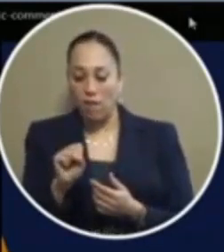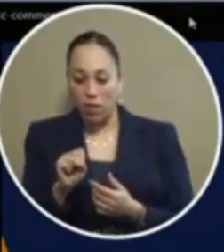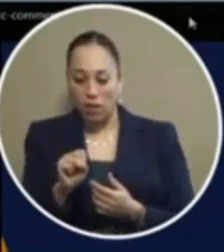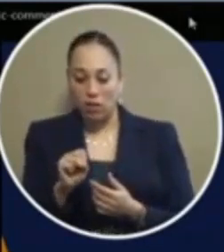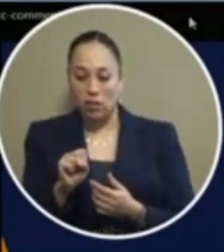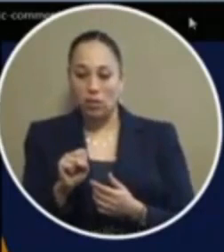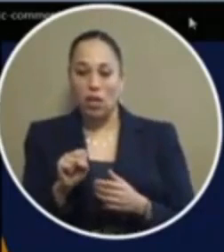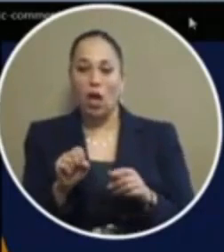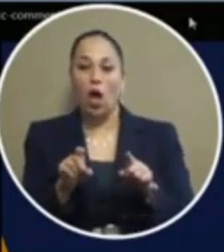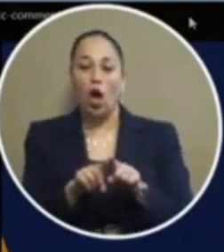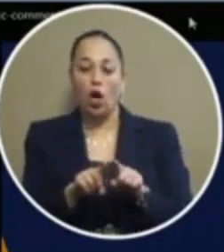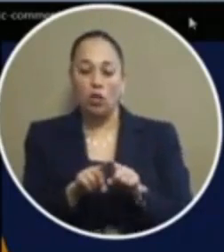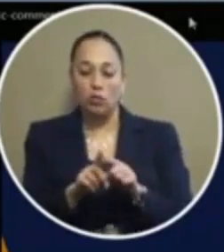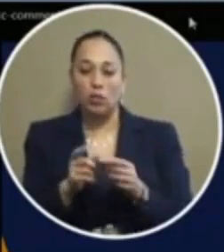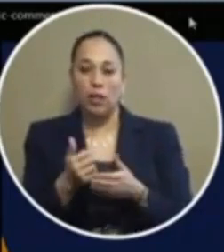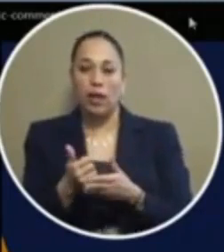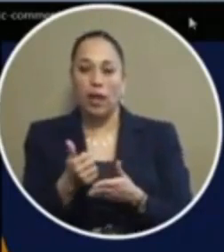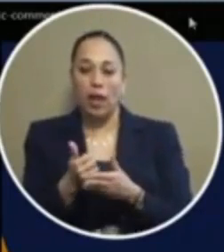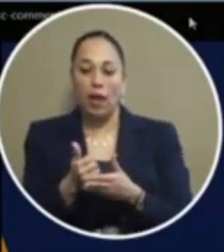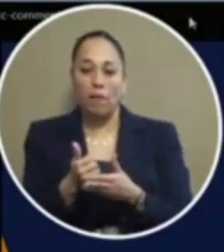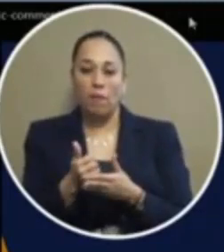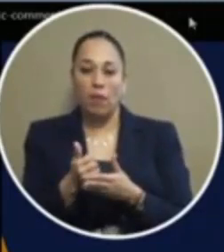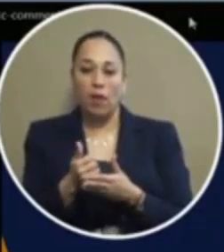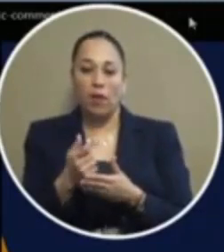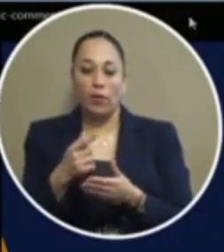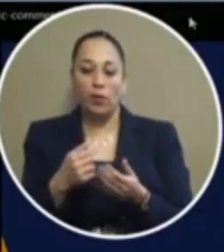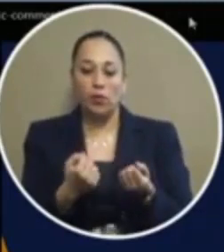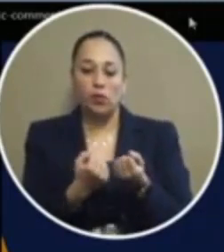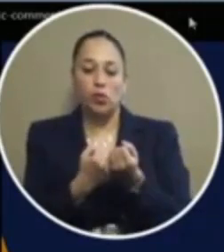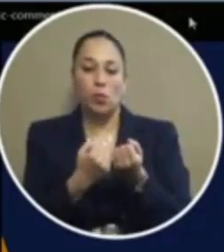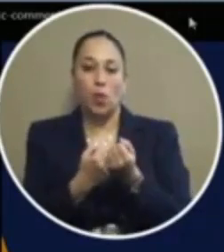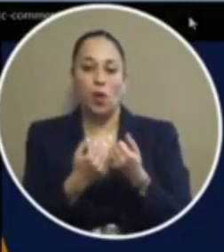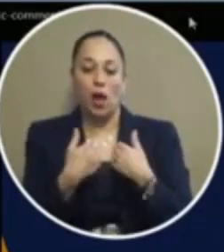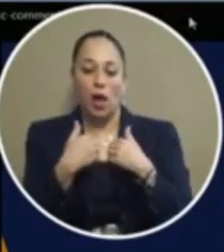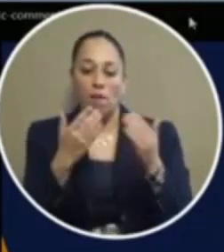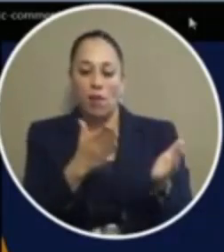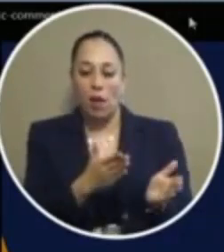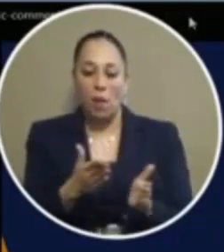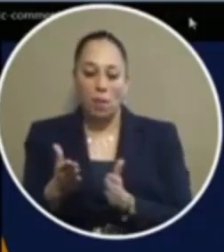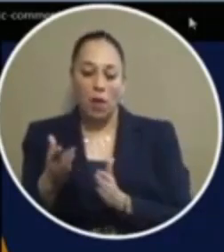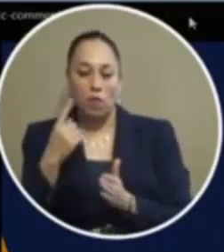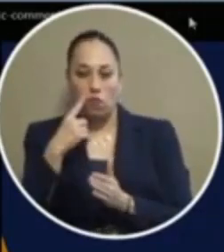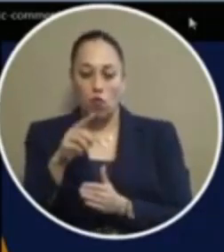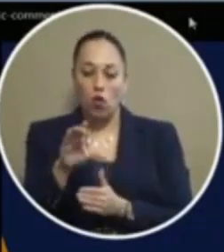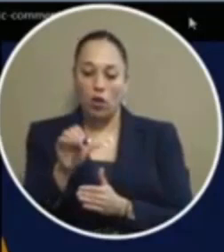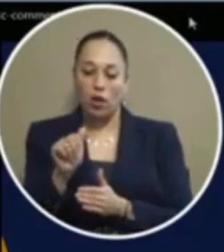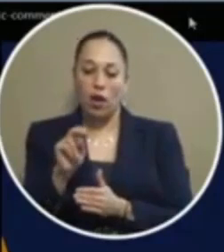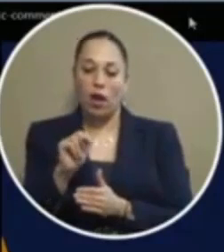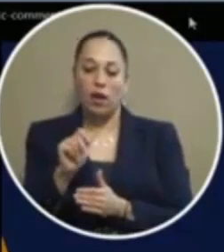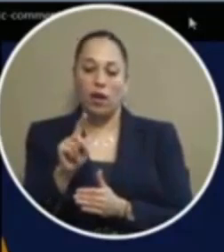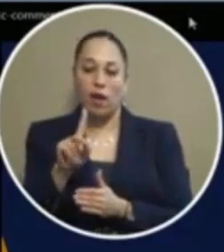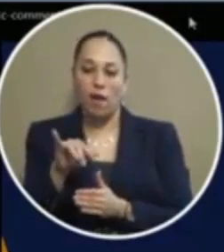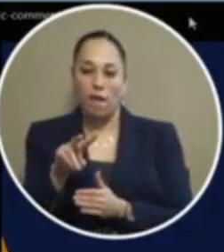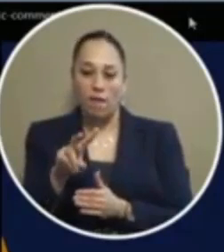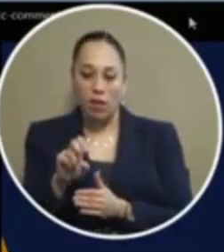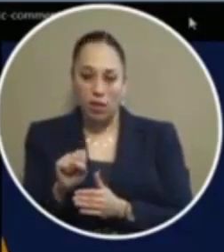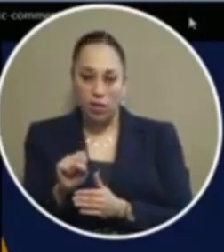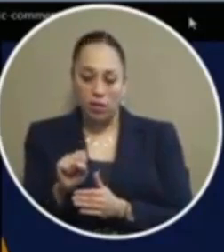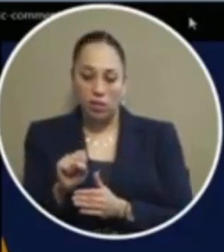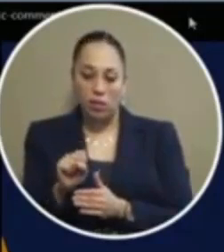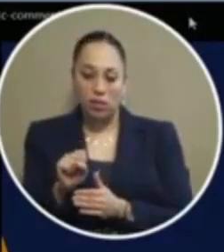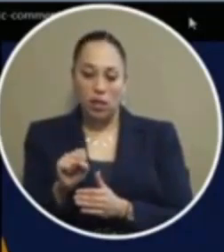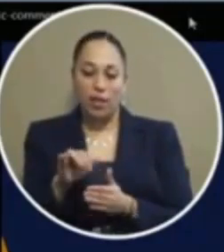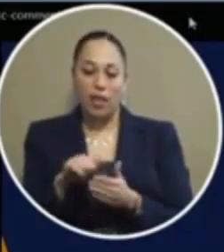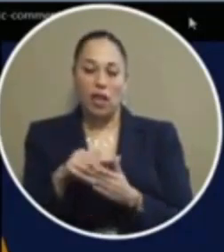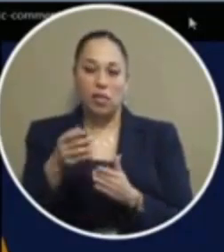studied a little bit more on it cbd is obviously just a portion of the plant from either hemp or cannabis but in this case we're talking about cannabis which